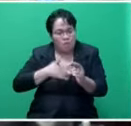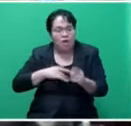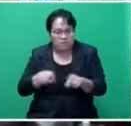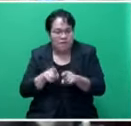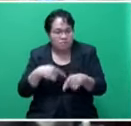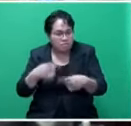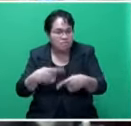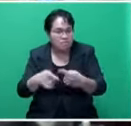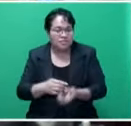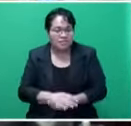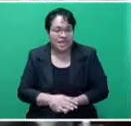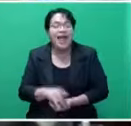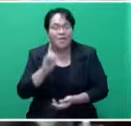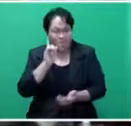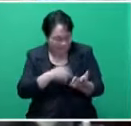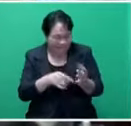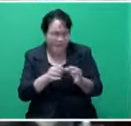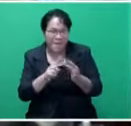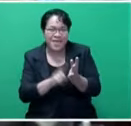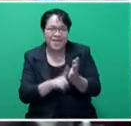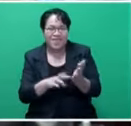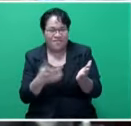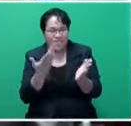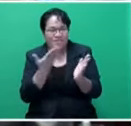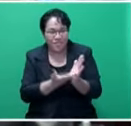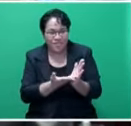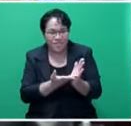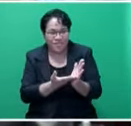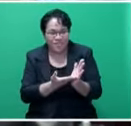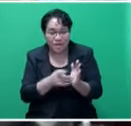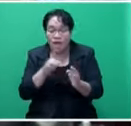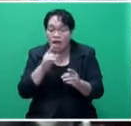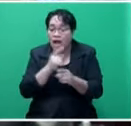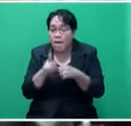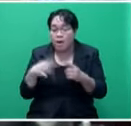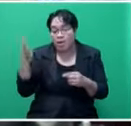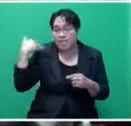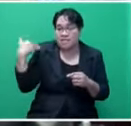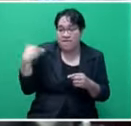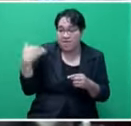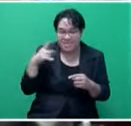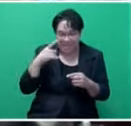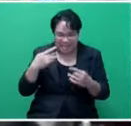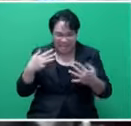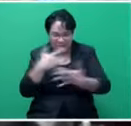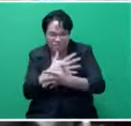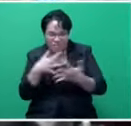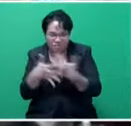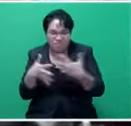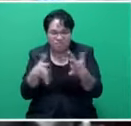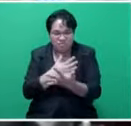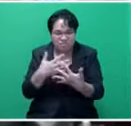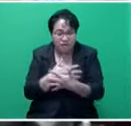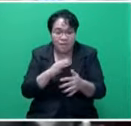path. That's what this bill is about. In respect of interferences again Honorable Wanganika